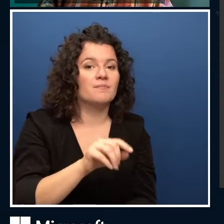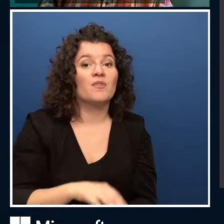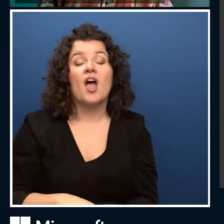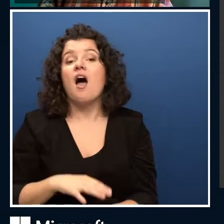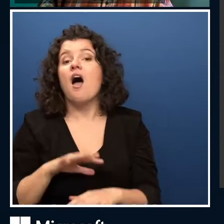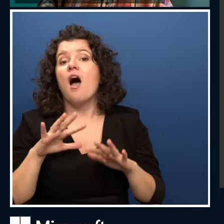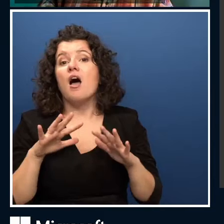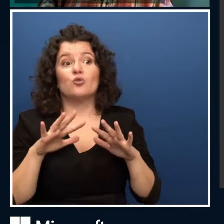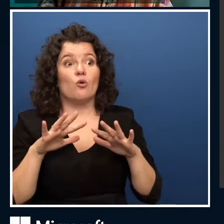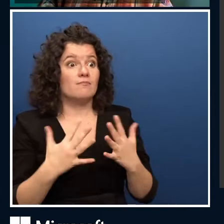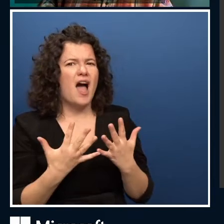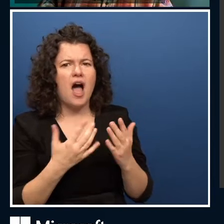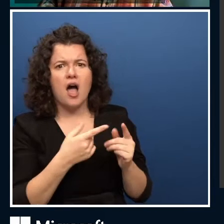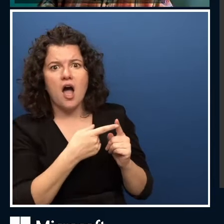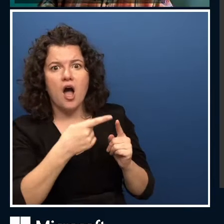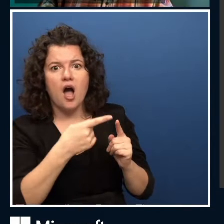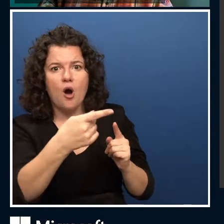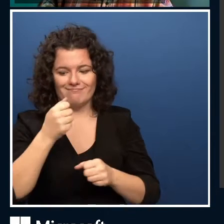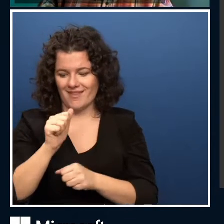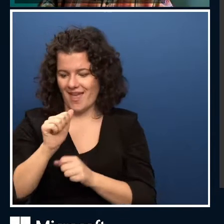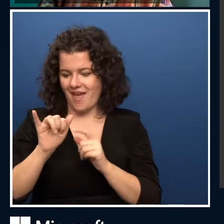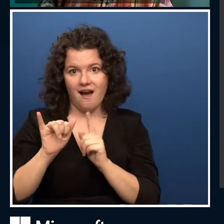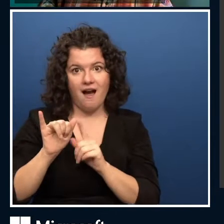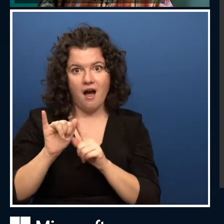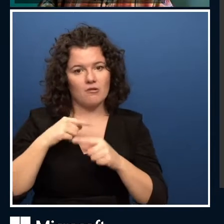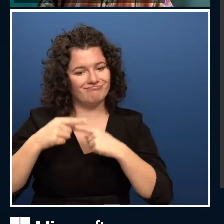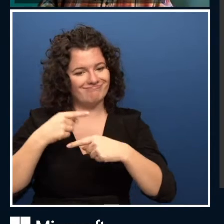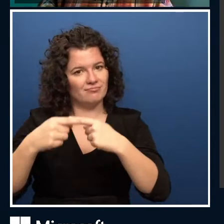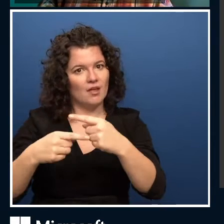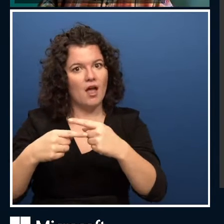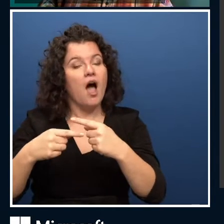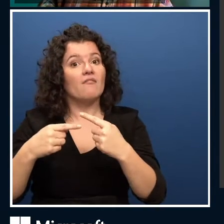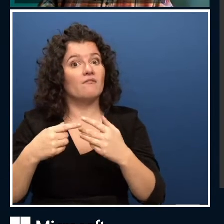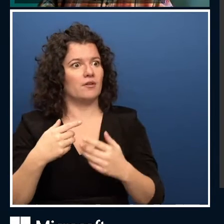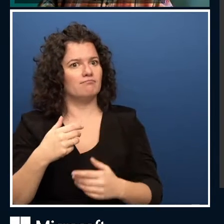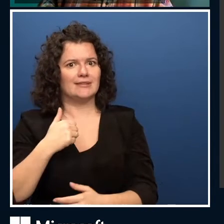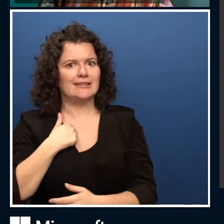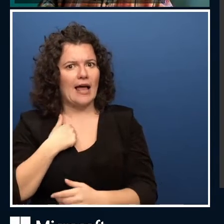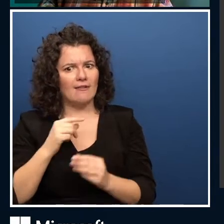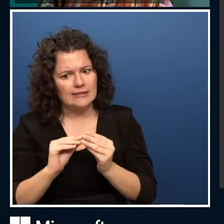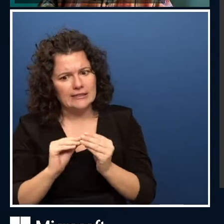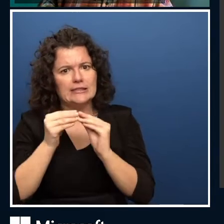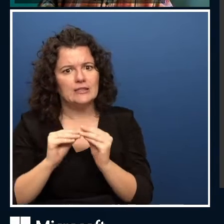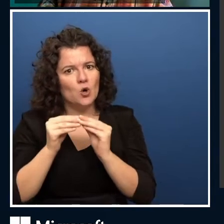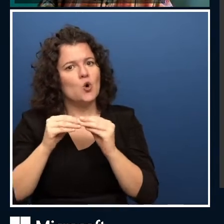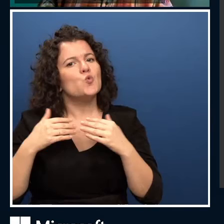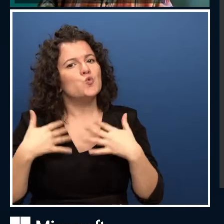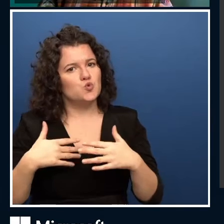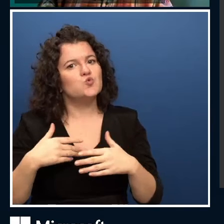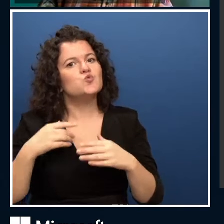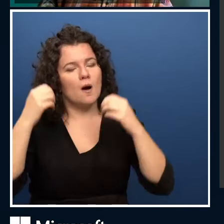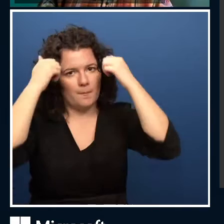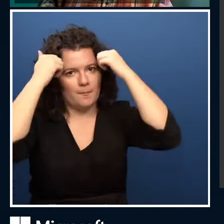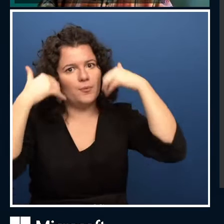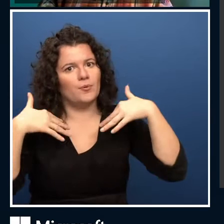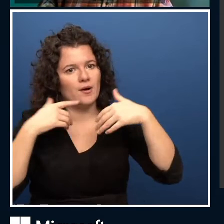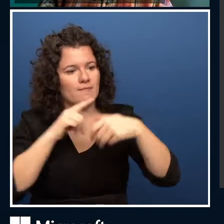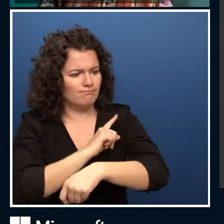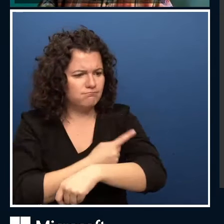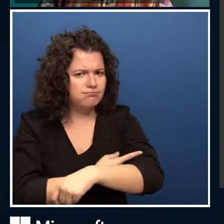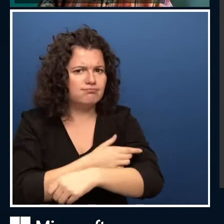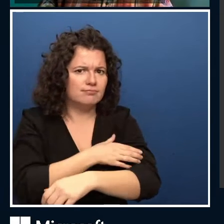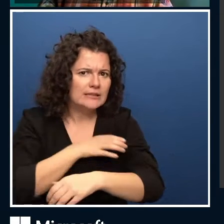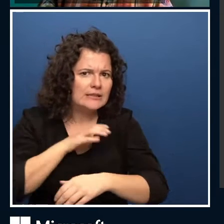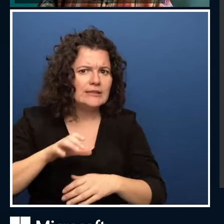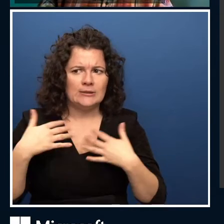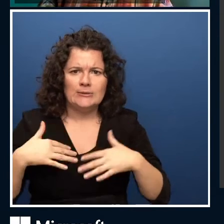We kind of deal with that as a service provider. And what you do is you call off with a HTTP request and you get back the intelligence.